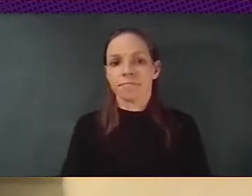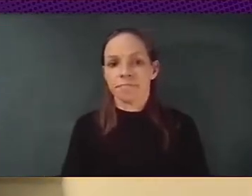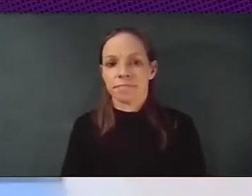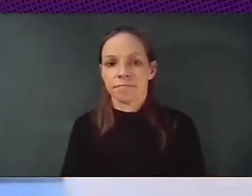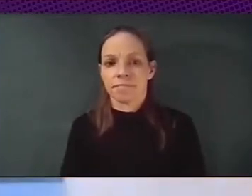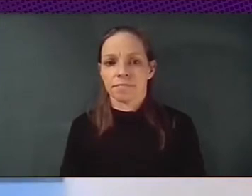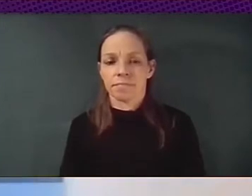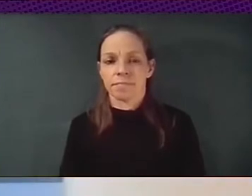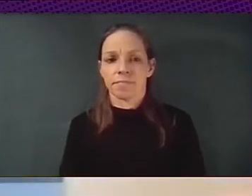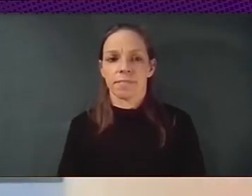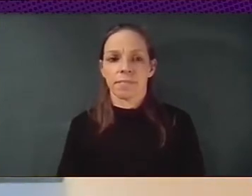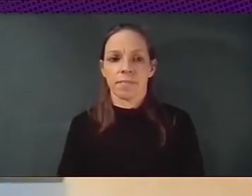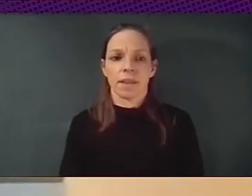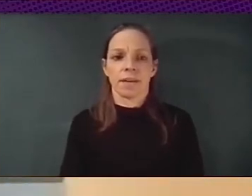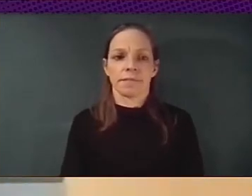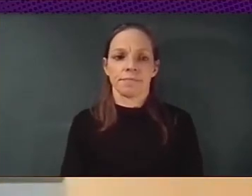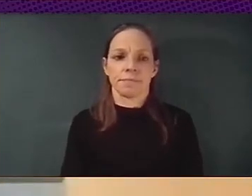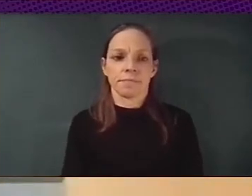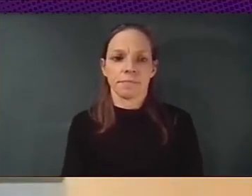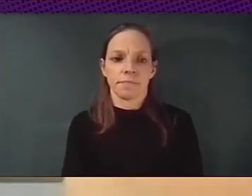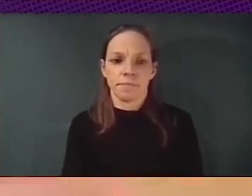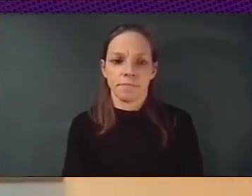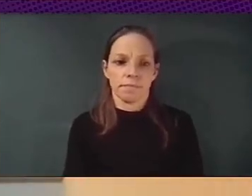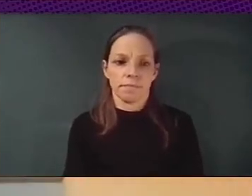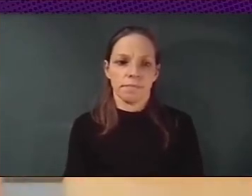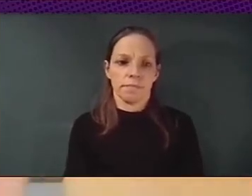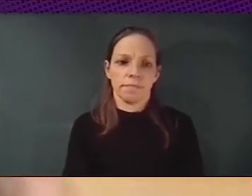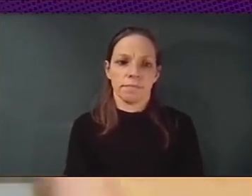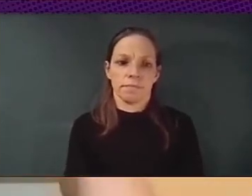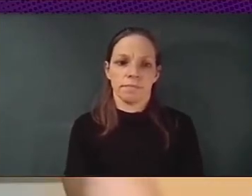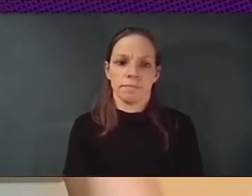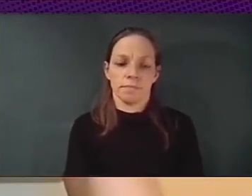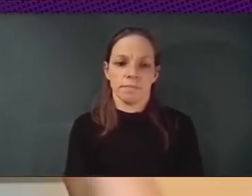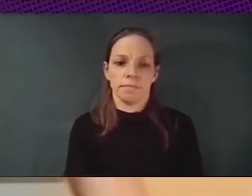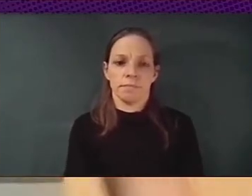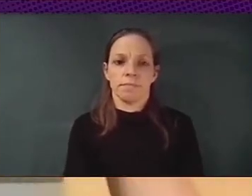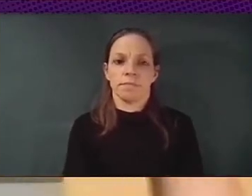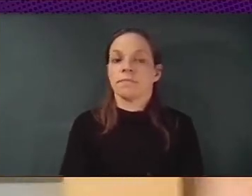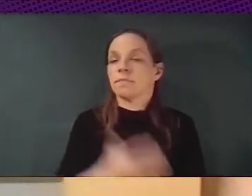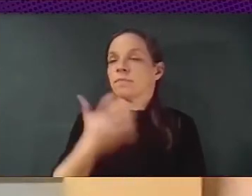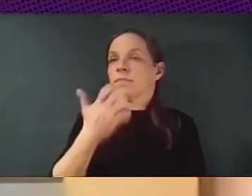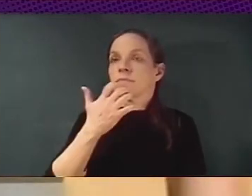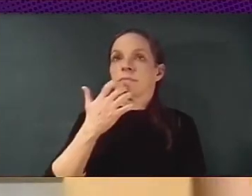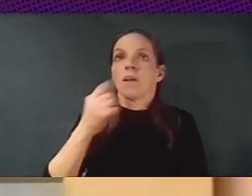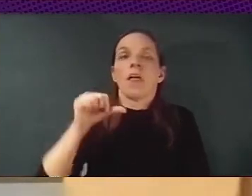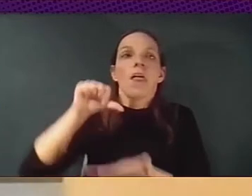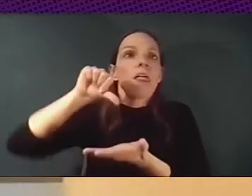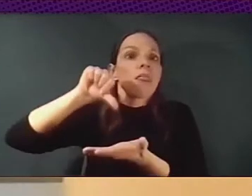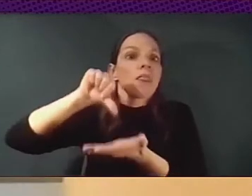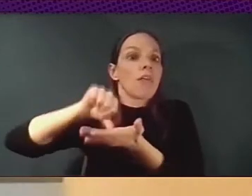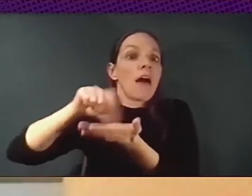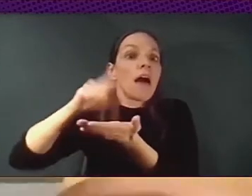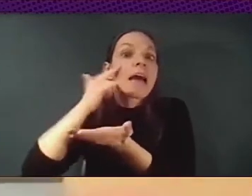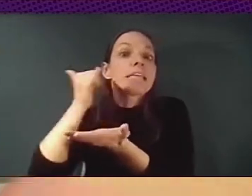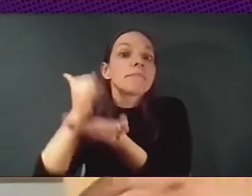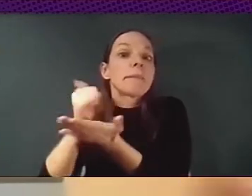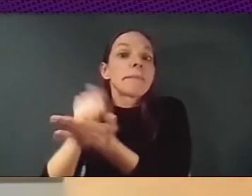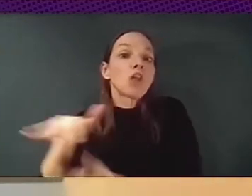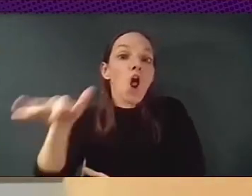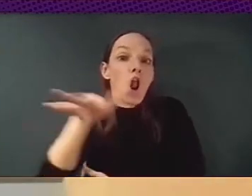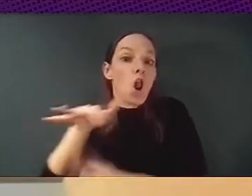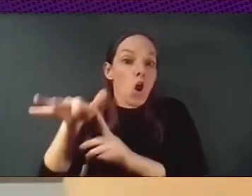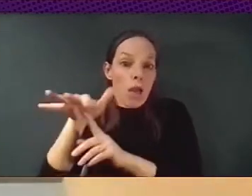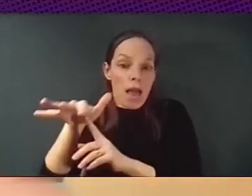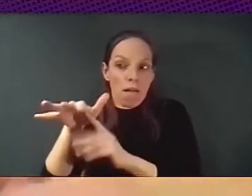a local experiment done in a city show Europe or to the world what needs to be done? I think